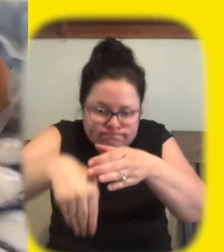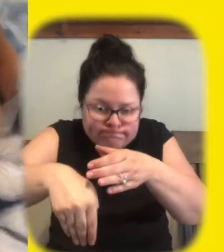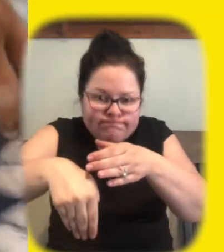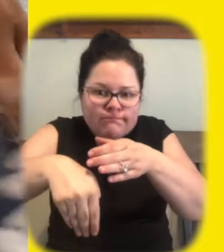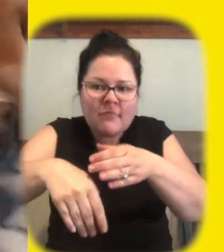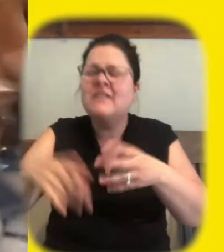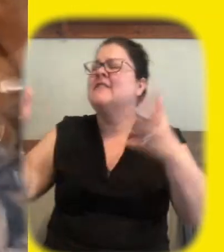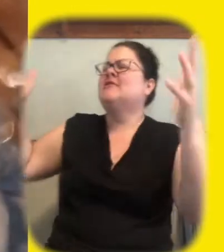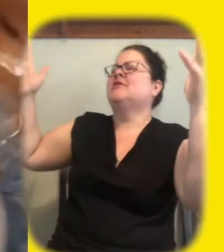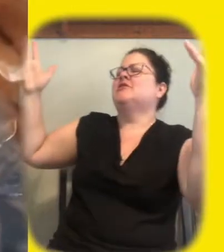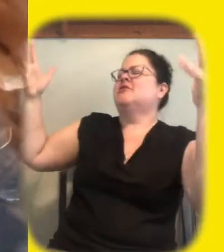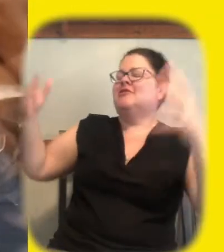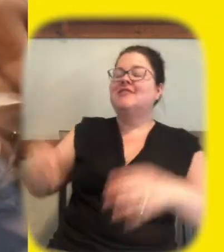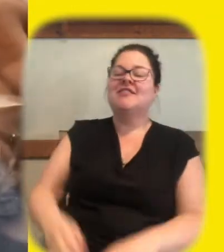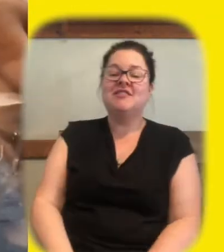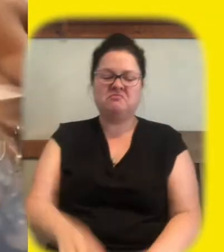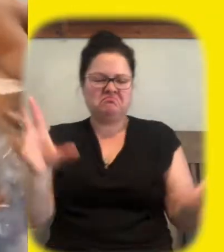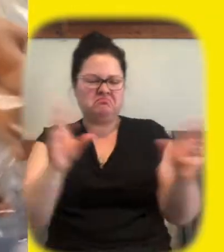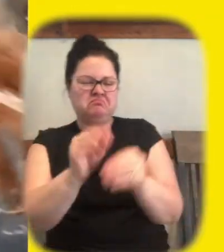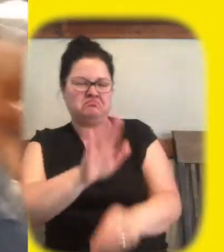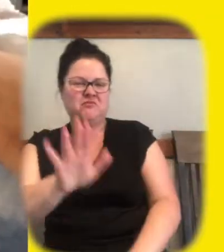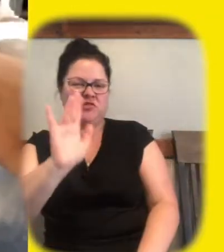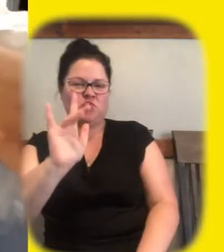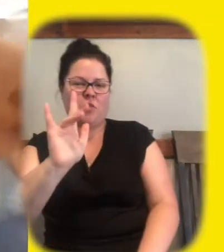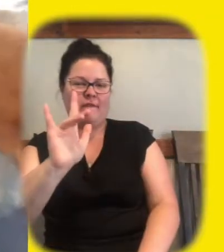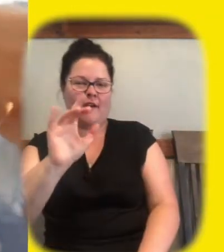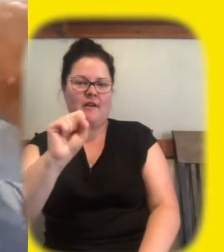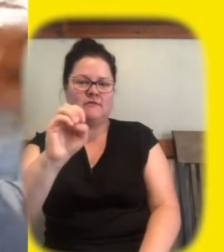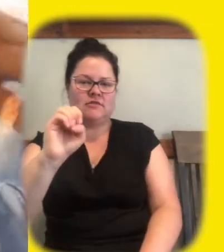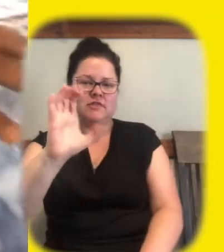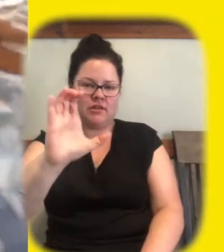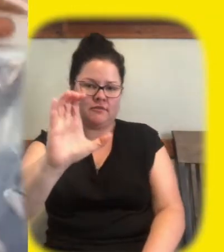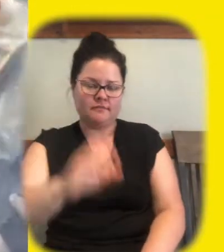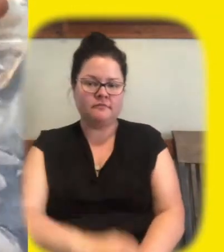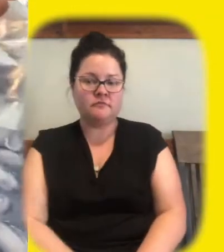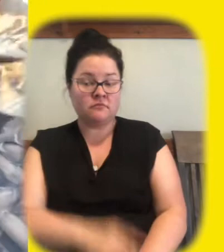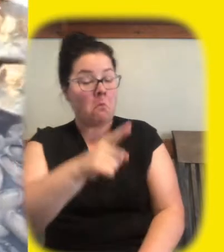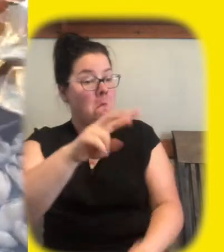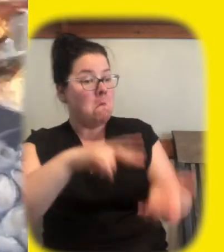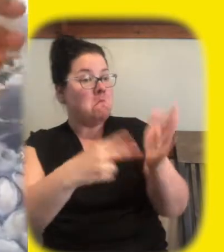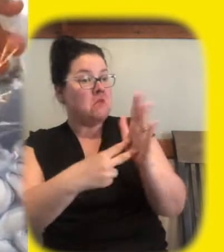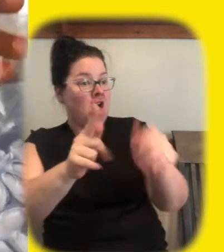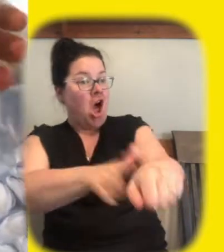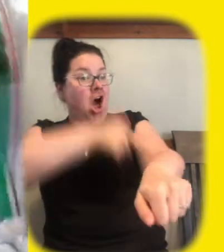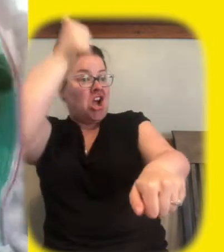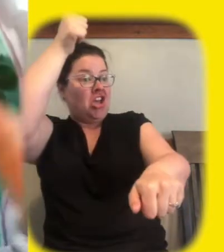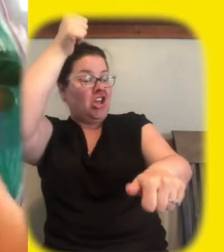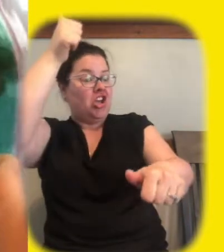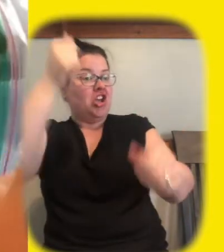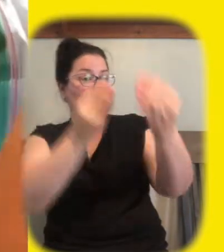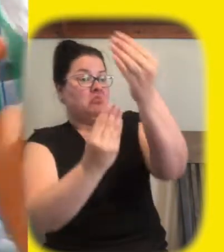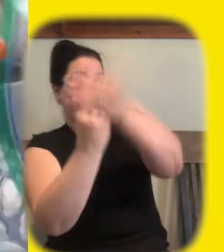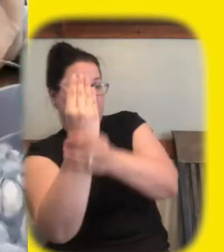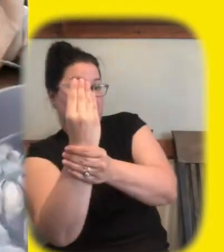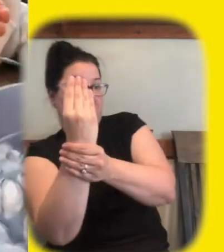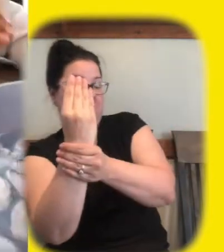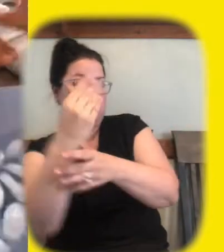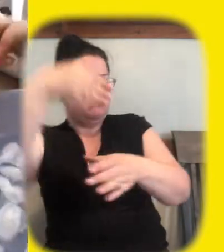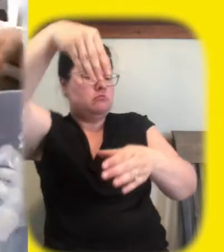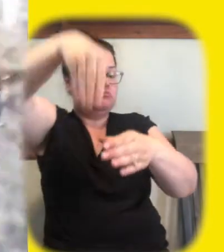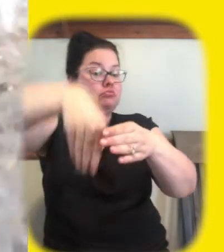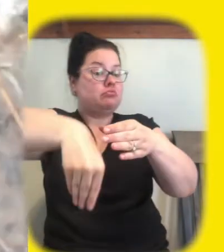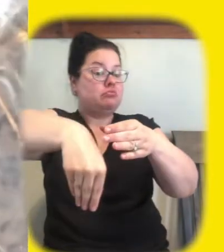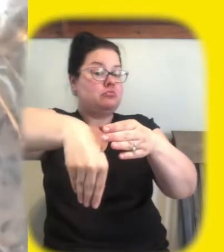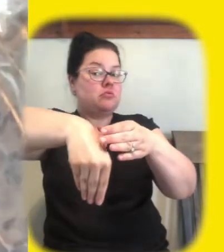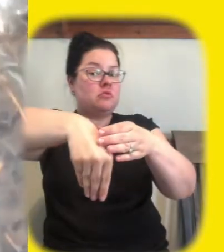you're done okay yeah that was about 25 seconds so you did last a little bit longer with that